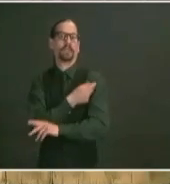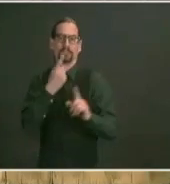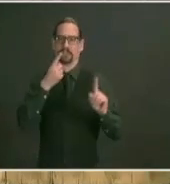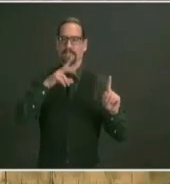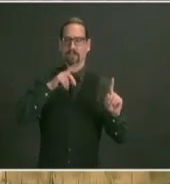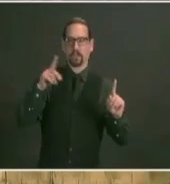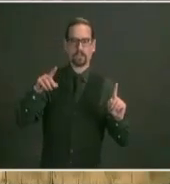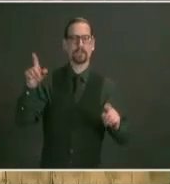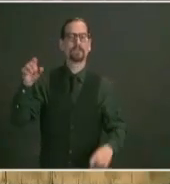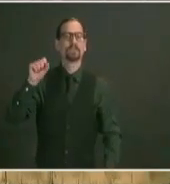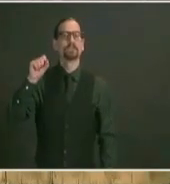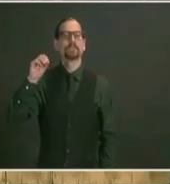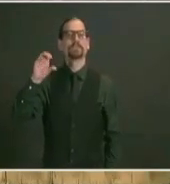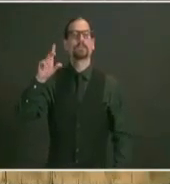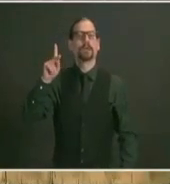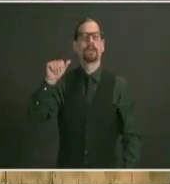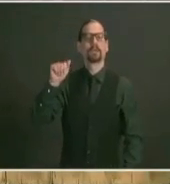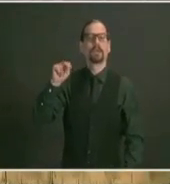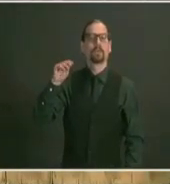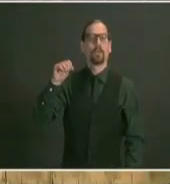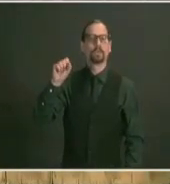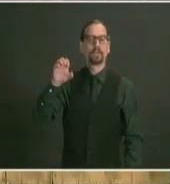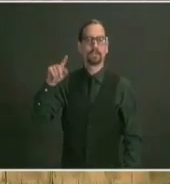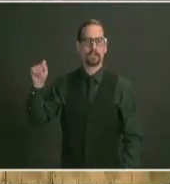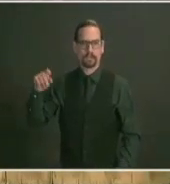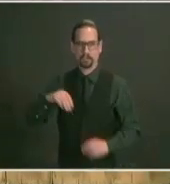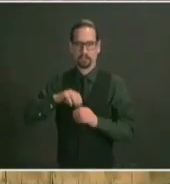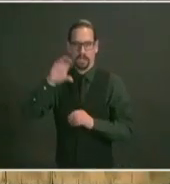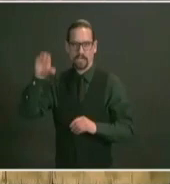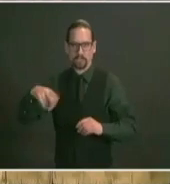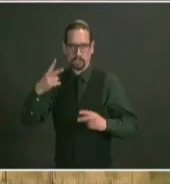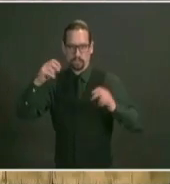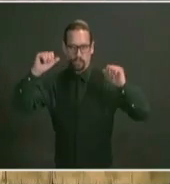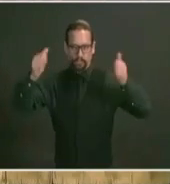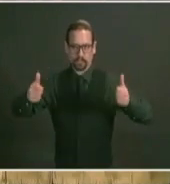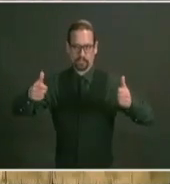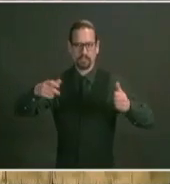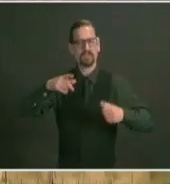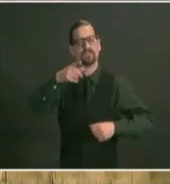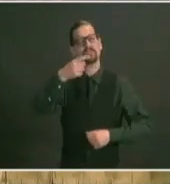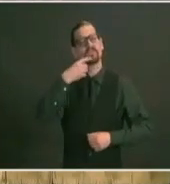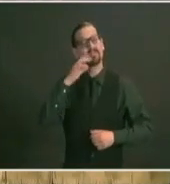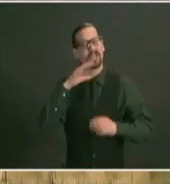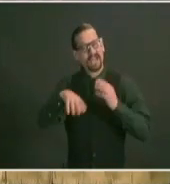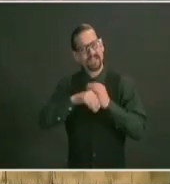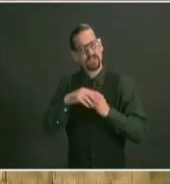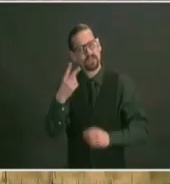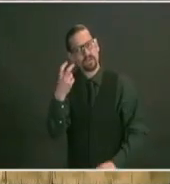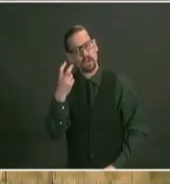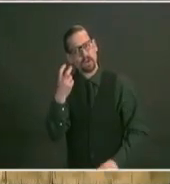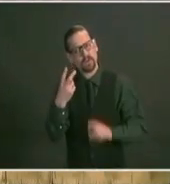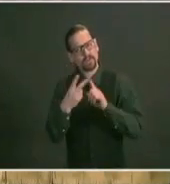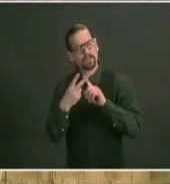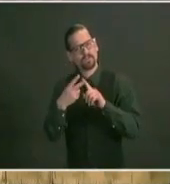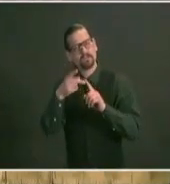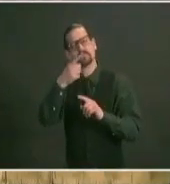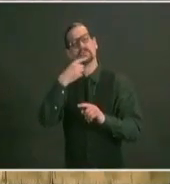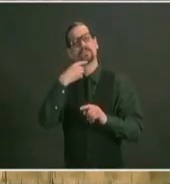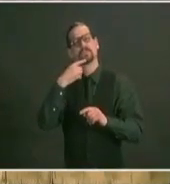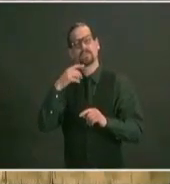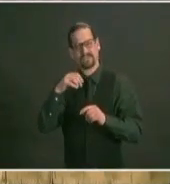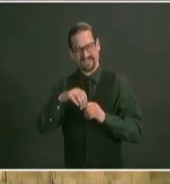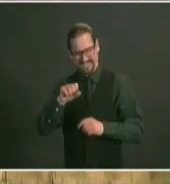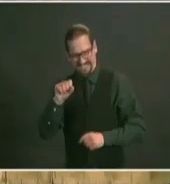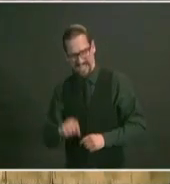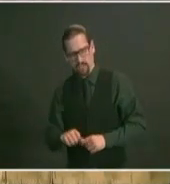so what are the plans there and secondly where exactly in south county people want to know where it's going to be because they don't want to make the drive all the way